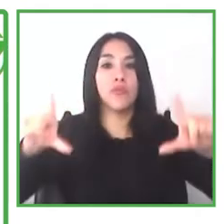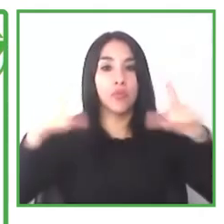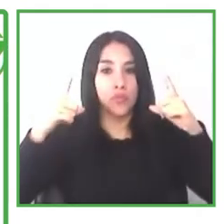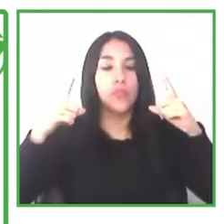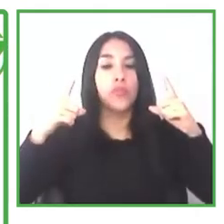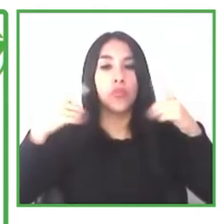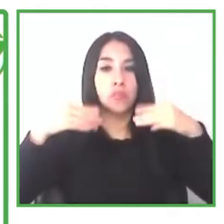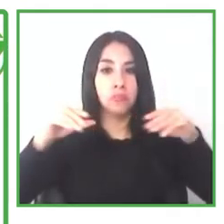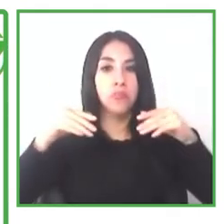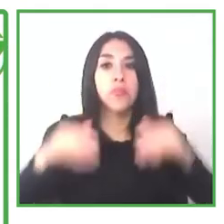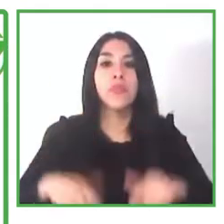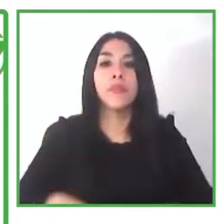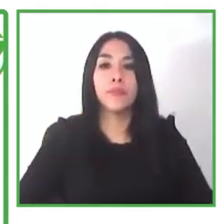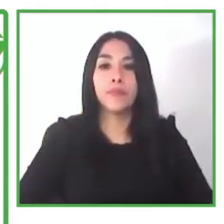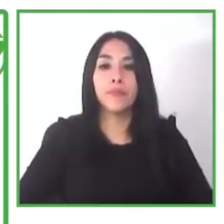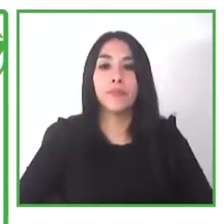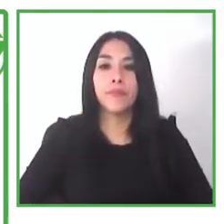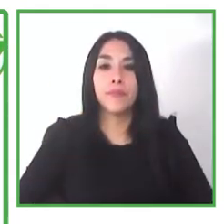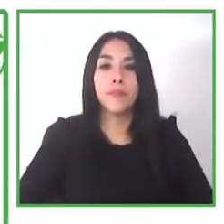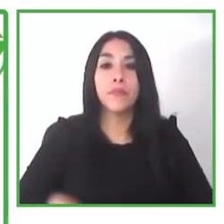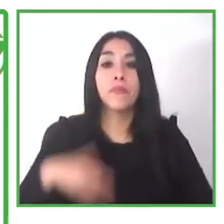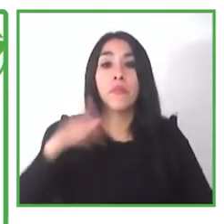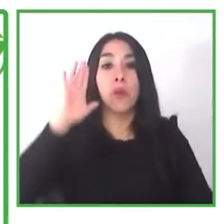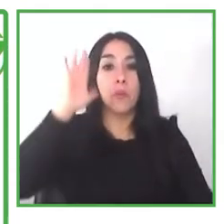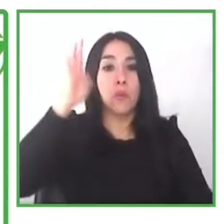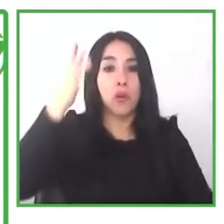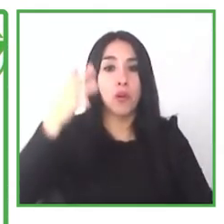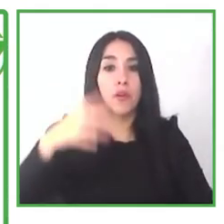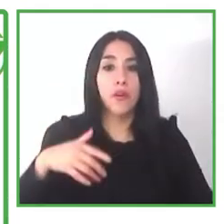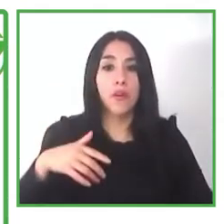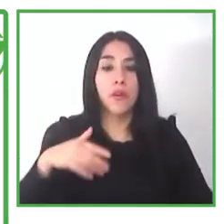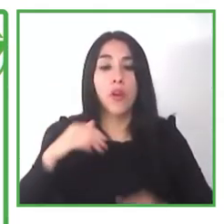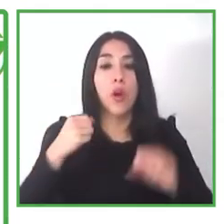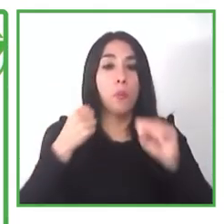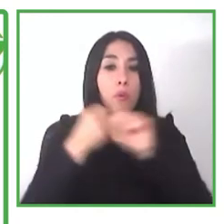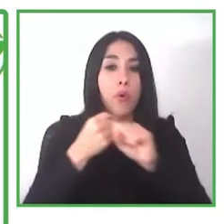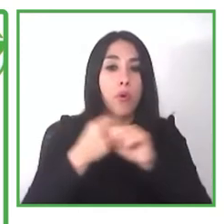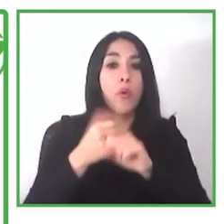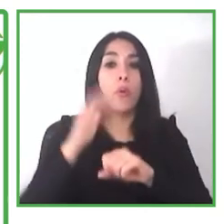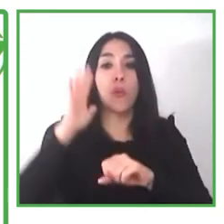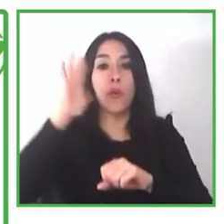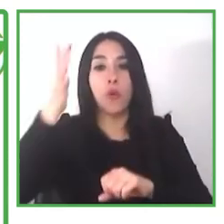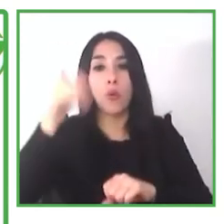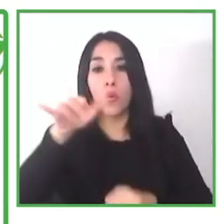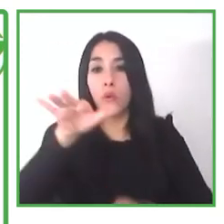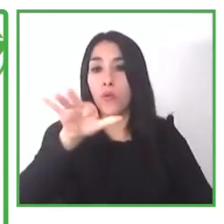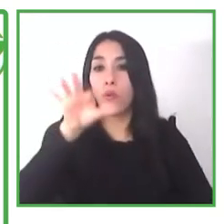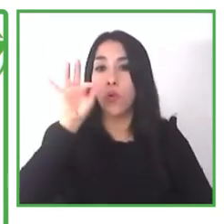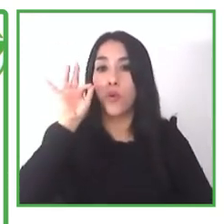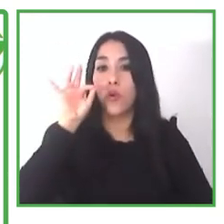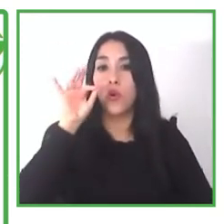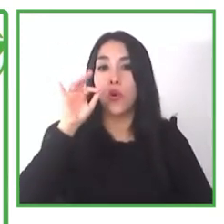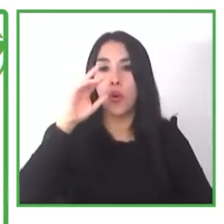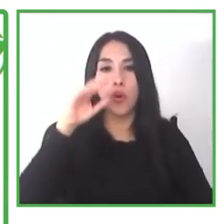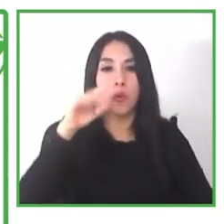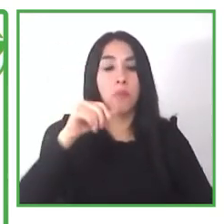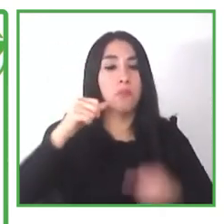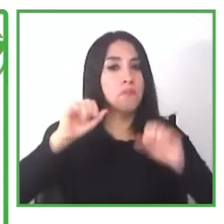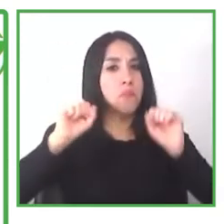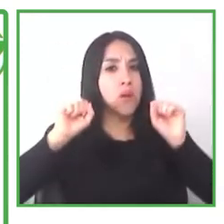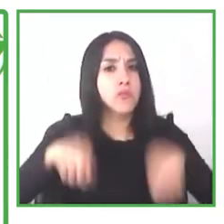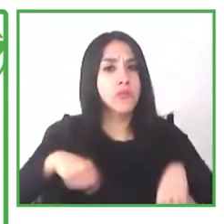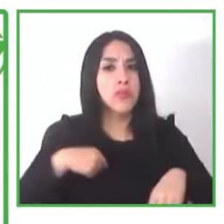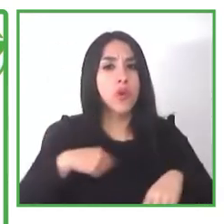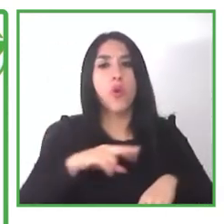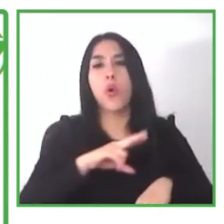him to find the correct vote we knock into a lot of companies we knock into a lot of places to find him the proper